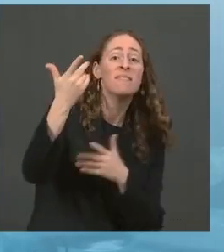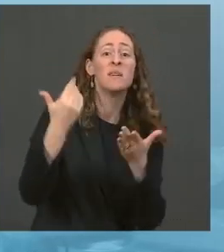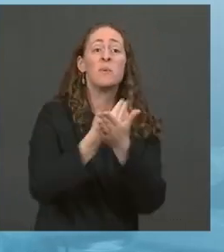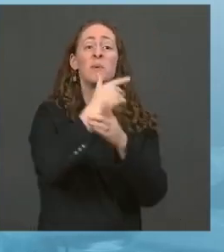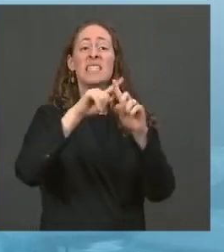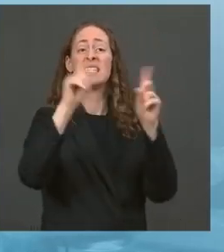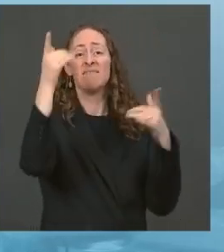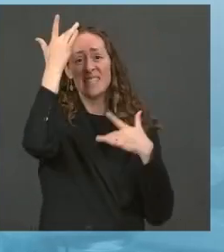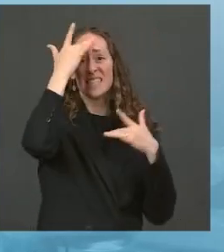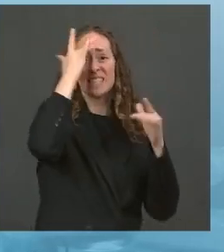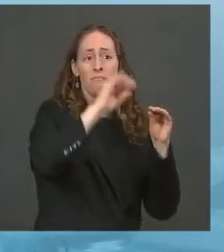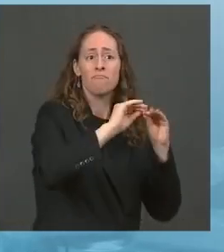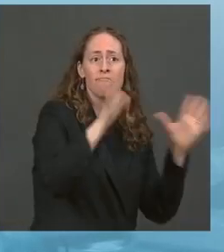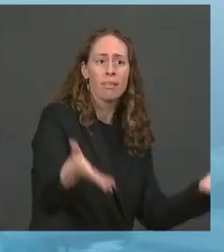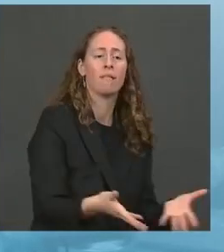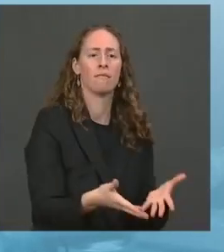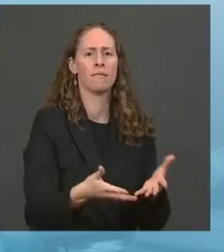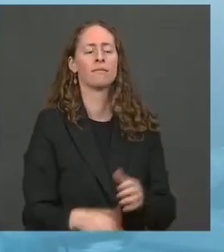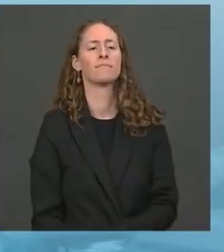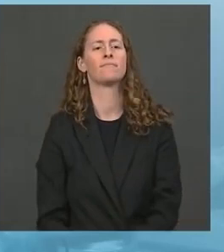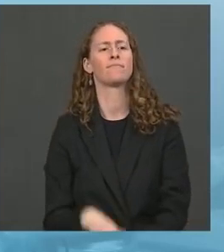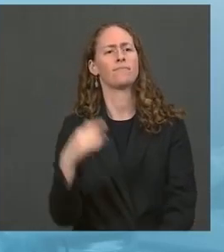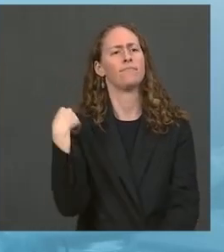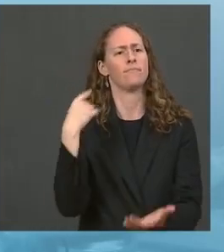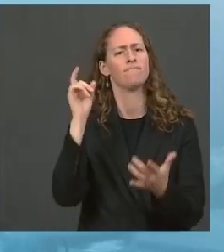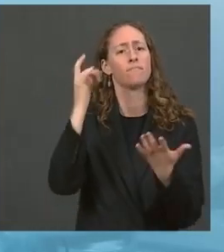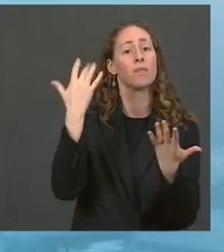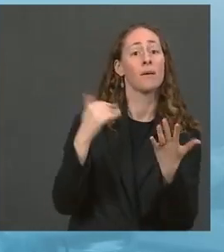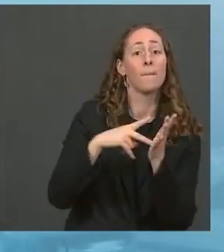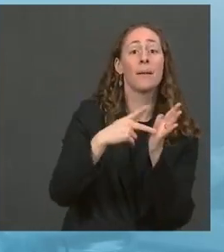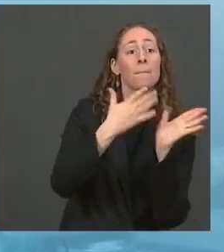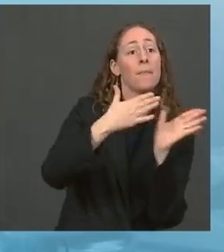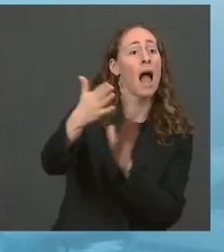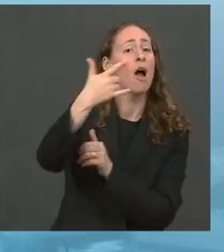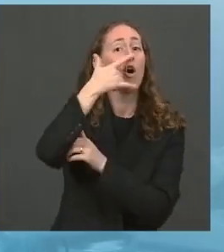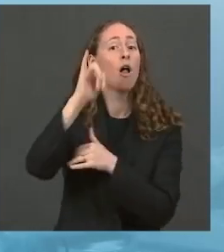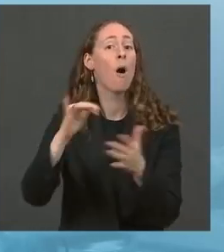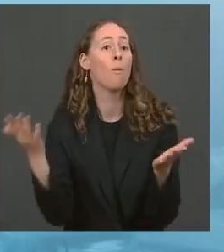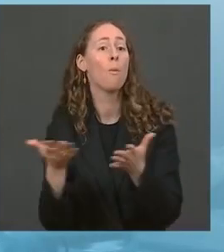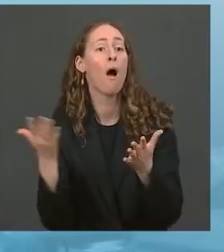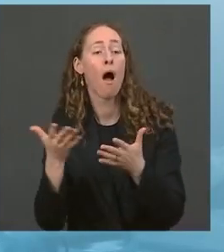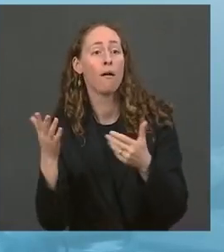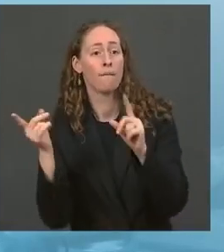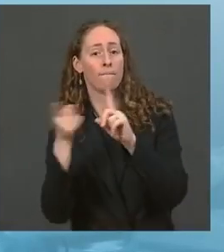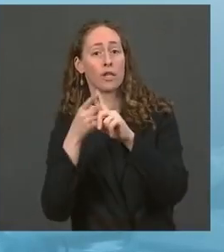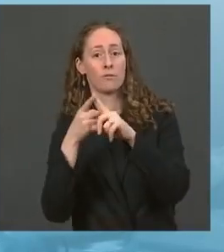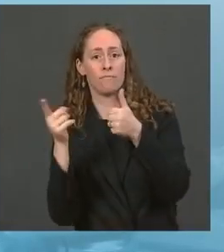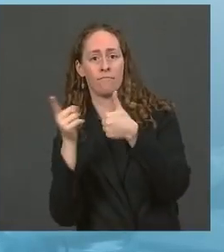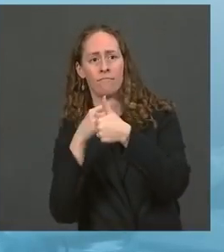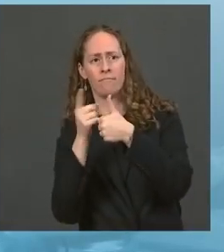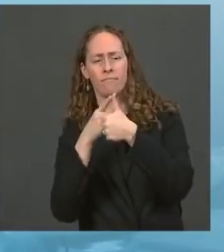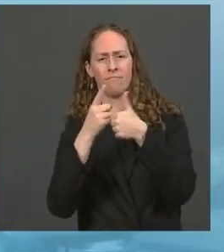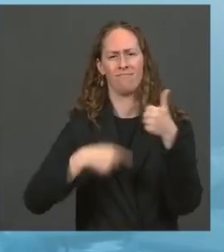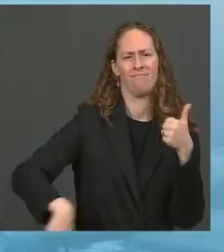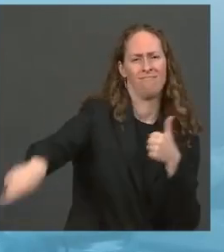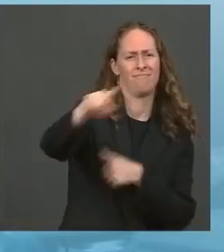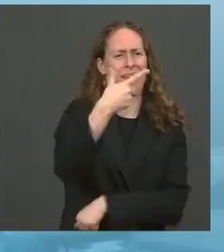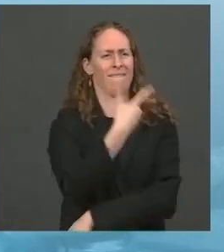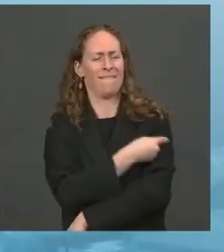supercharging efforts in three key areas, vaccinating the world by dramatically ramping up vaccine production,